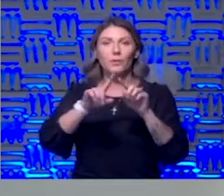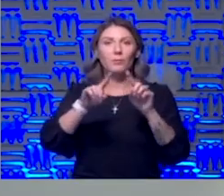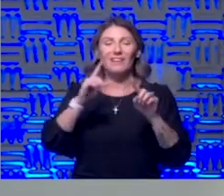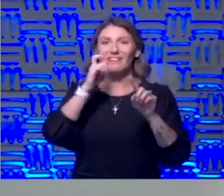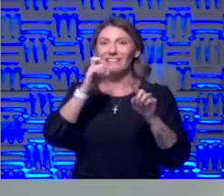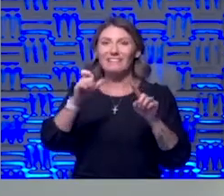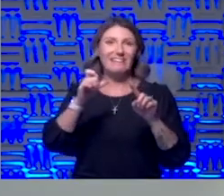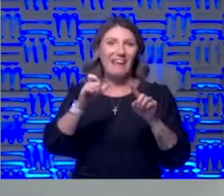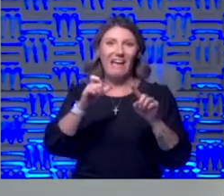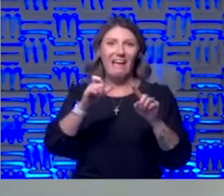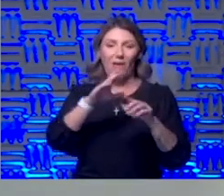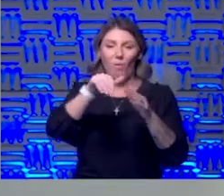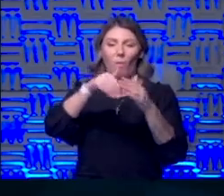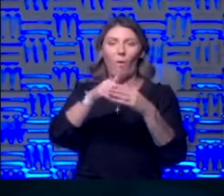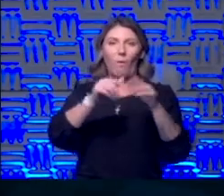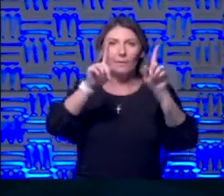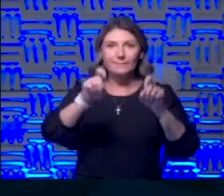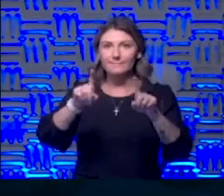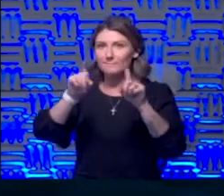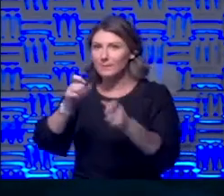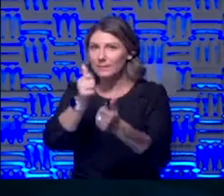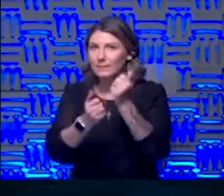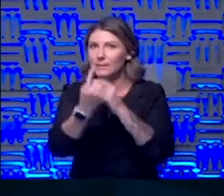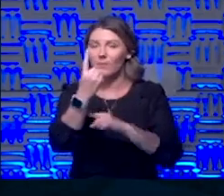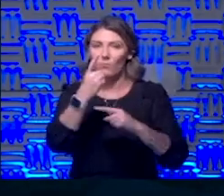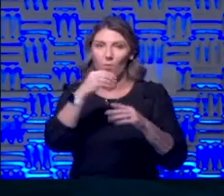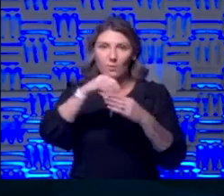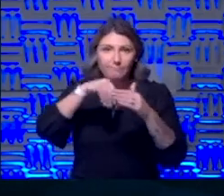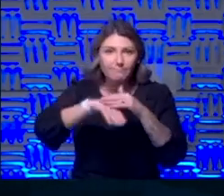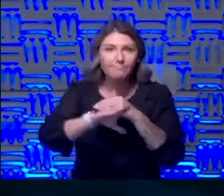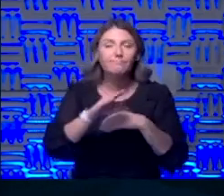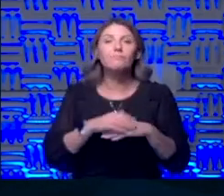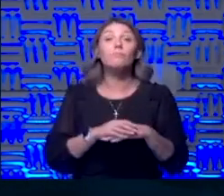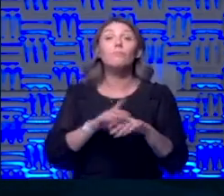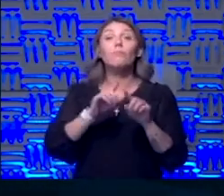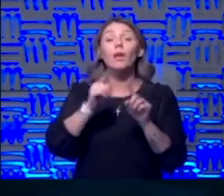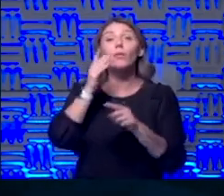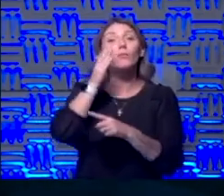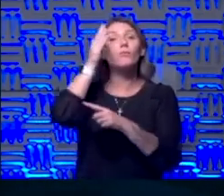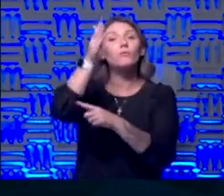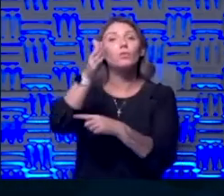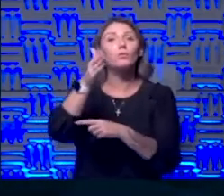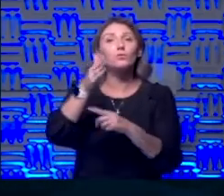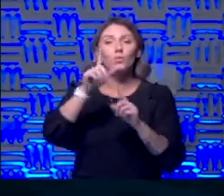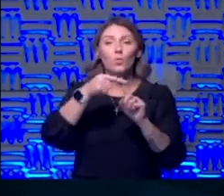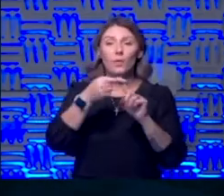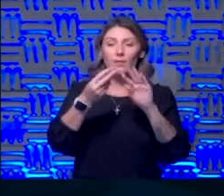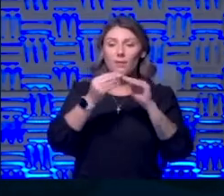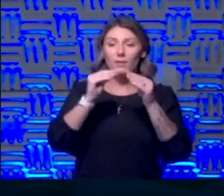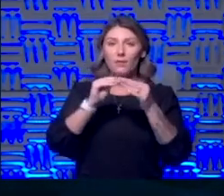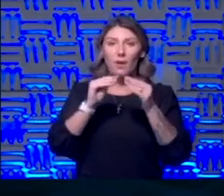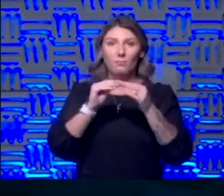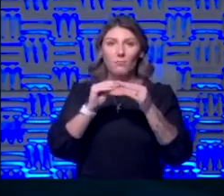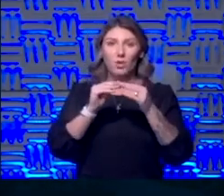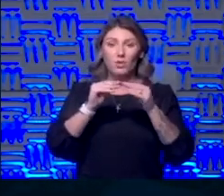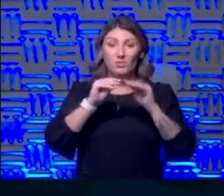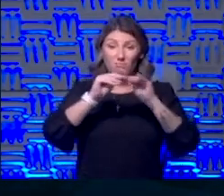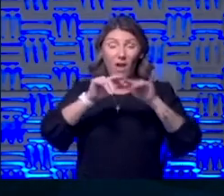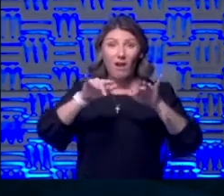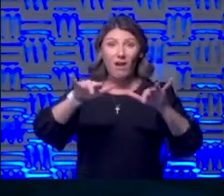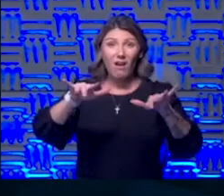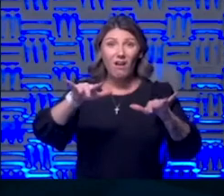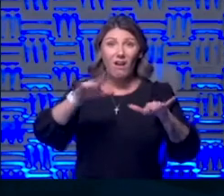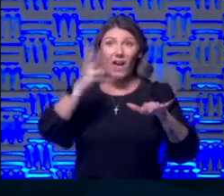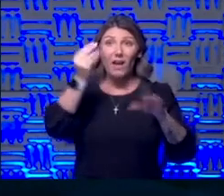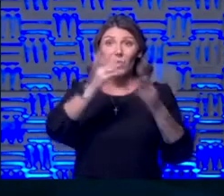screening at this time but it is still something that in the future as our numbers grow in the community it's still definitely on